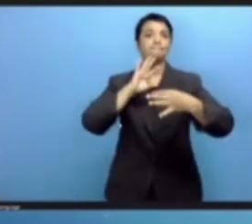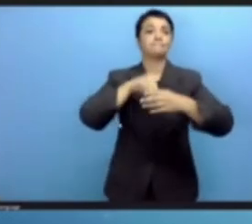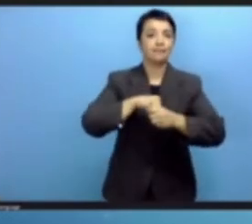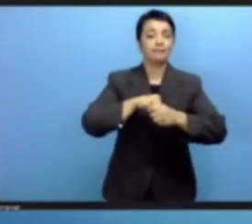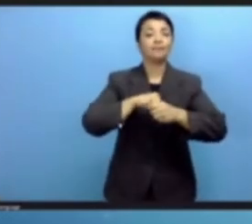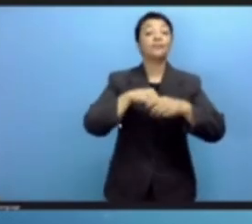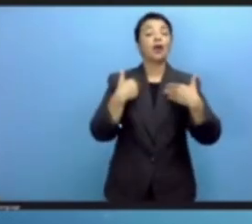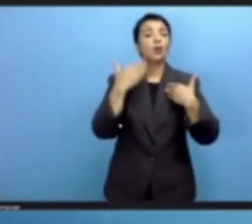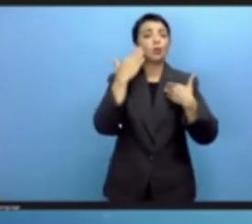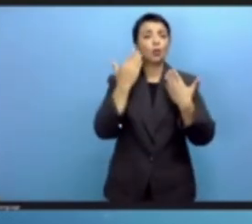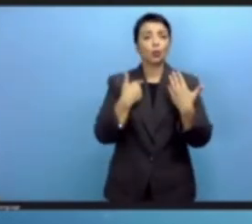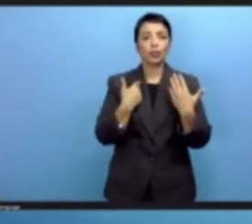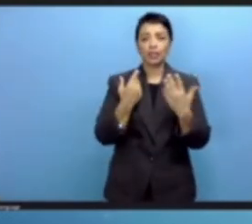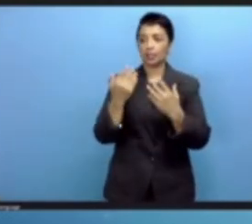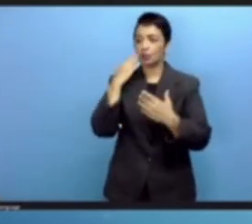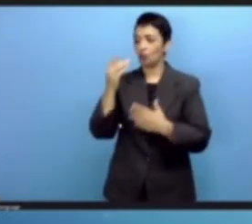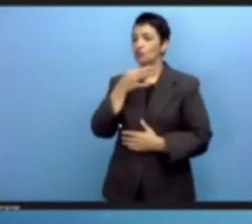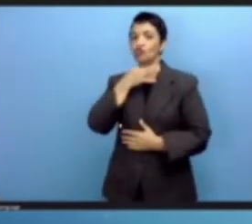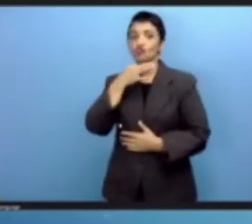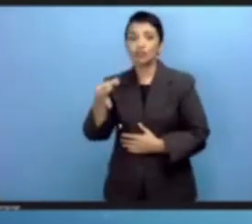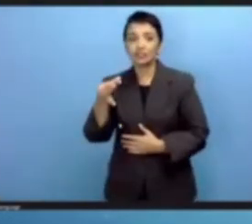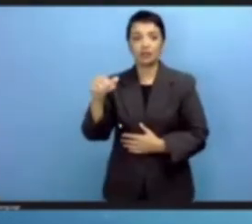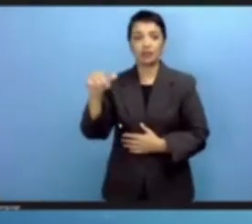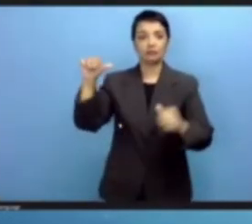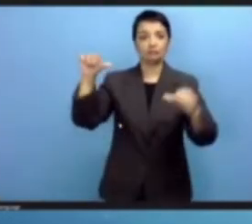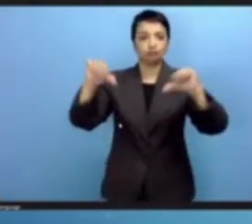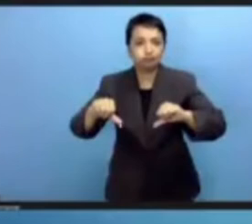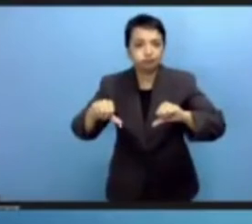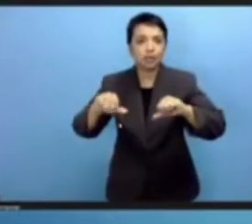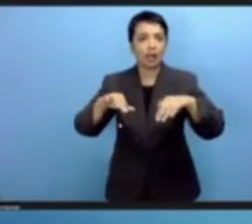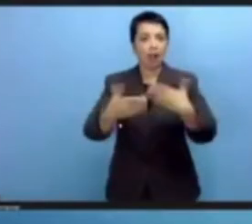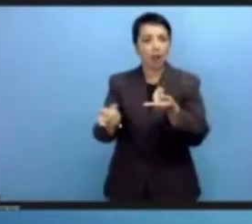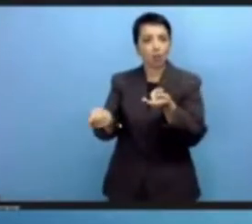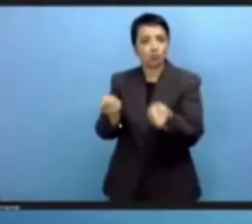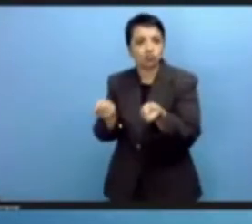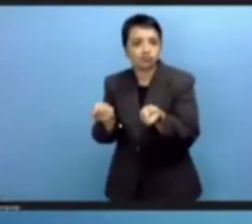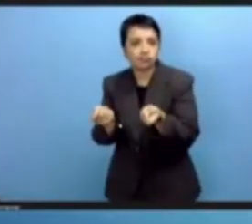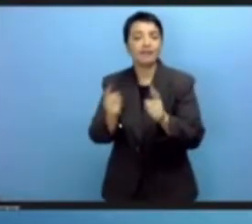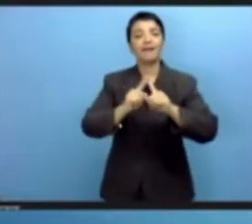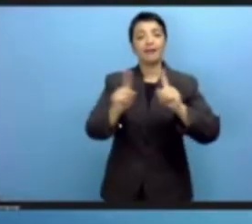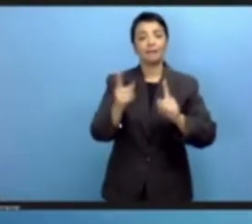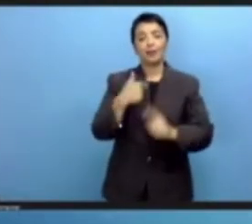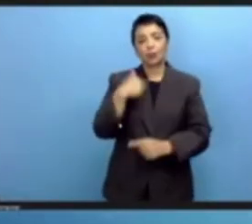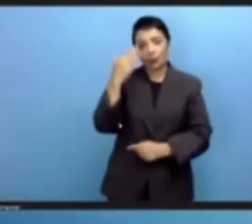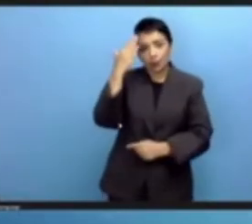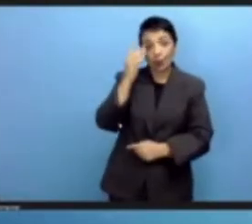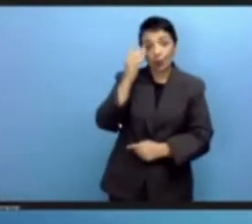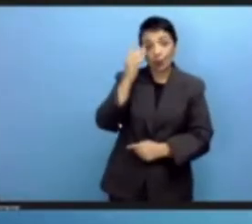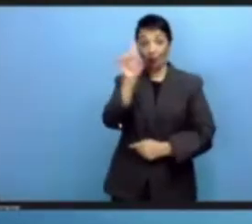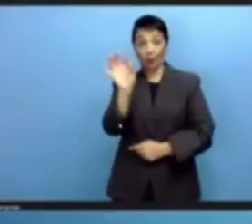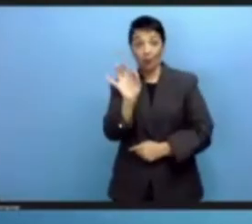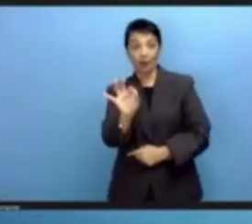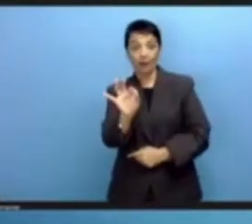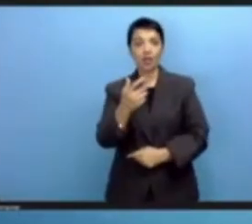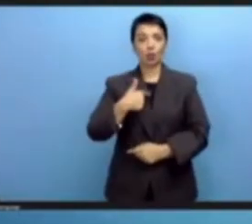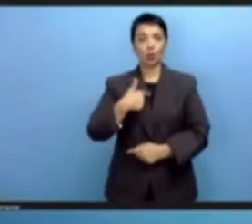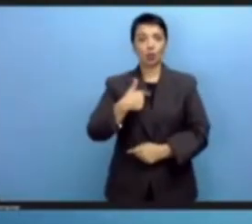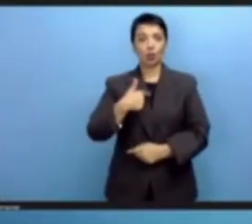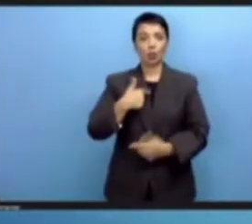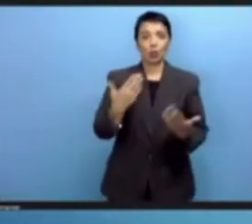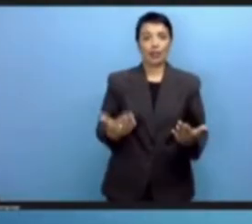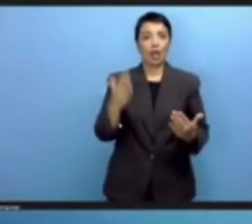the risks associated with these technologies, particularly when we are on the cusp of moving to the next generation of